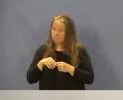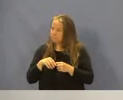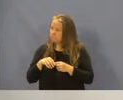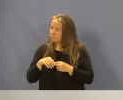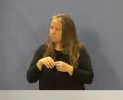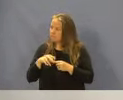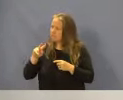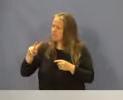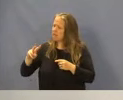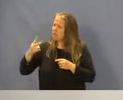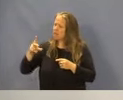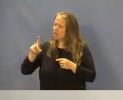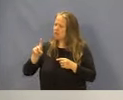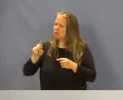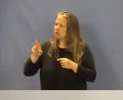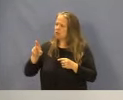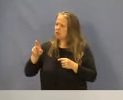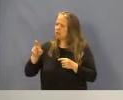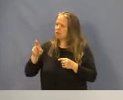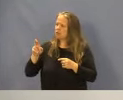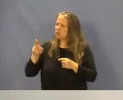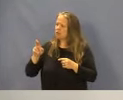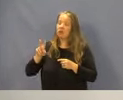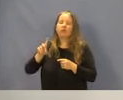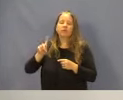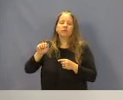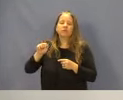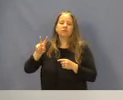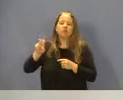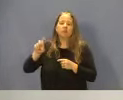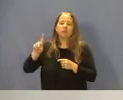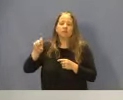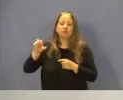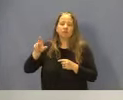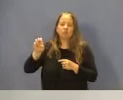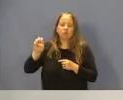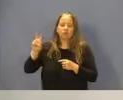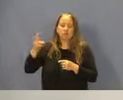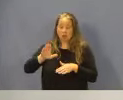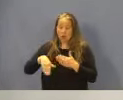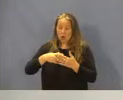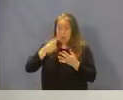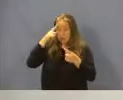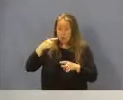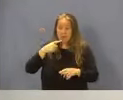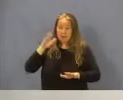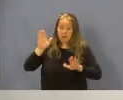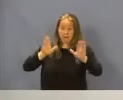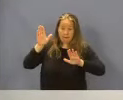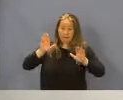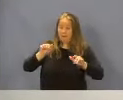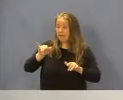Second, David Cruz. David Cruz has seconded that motion. All in favor say aye. Aye.